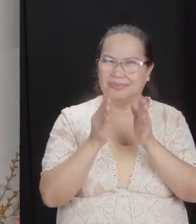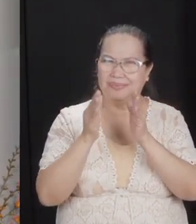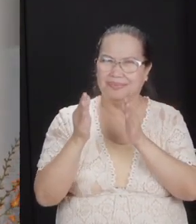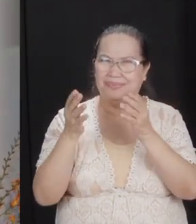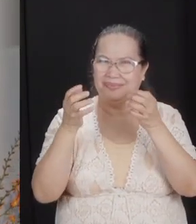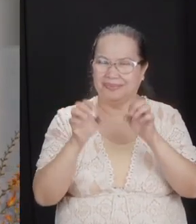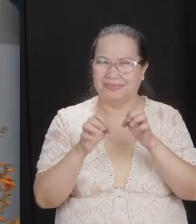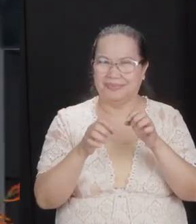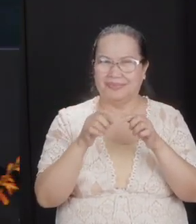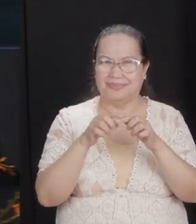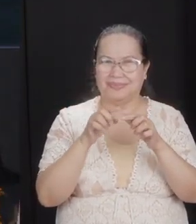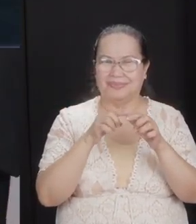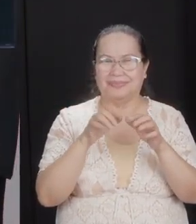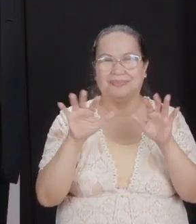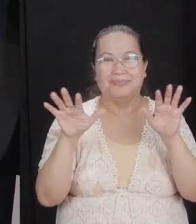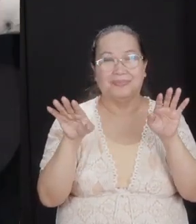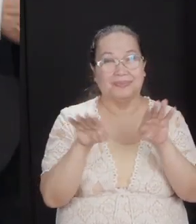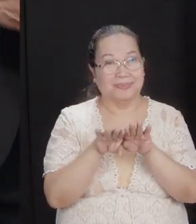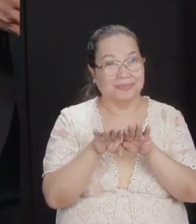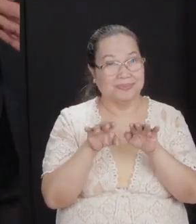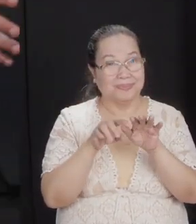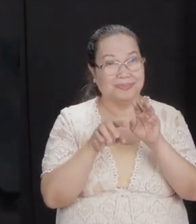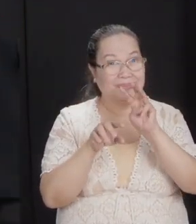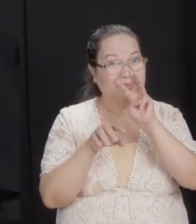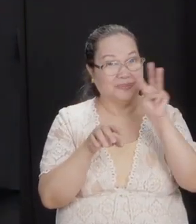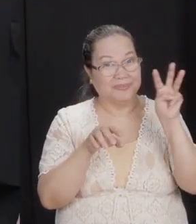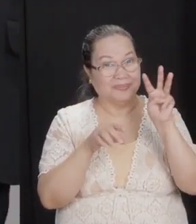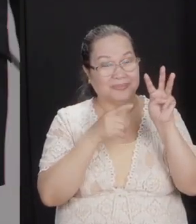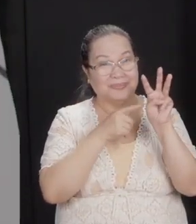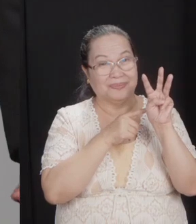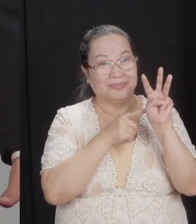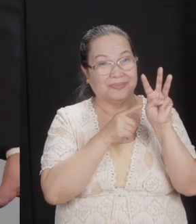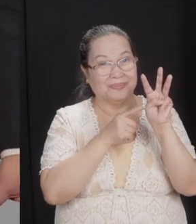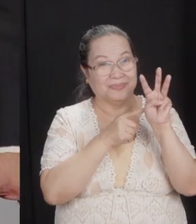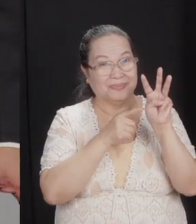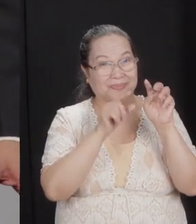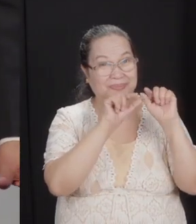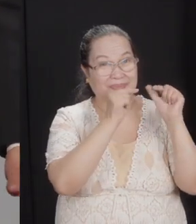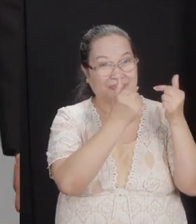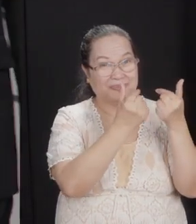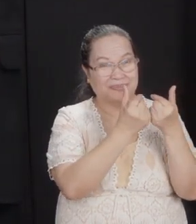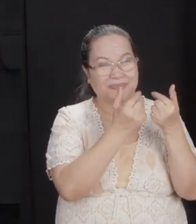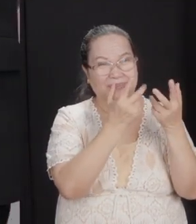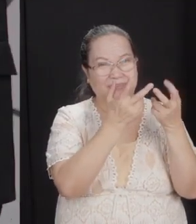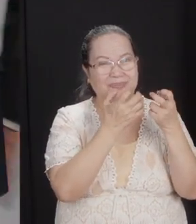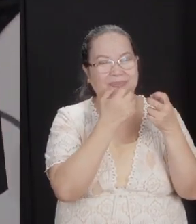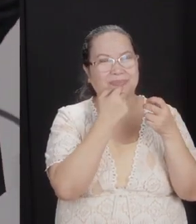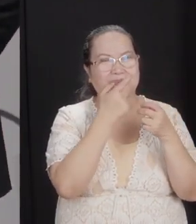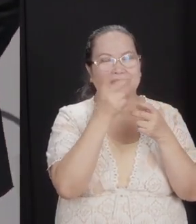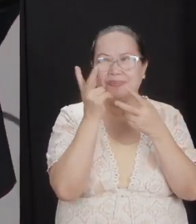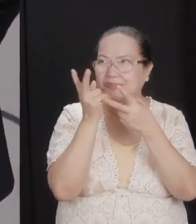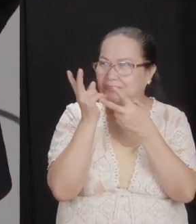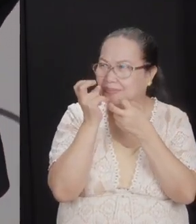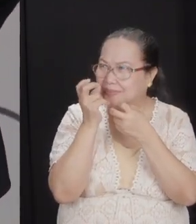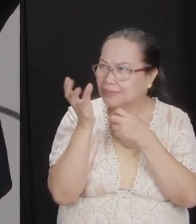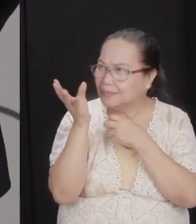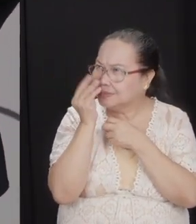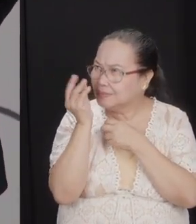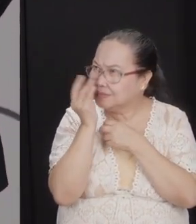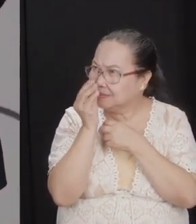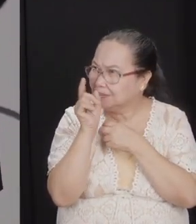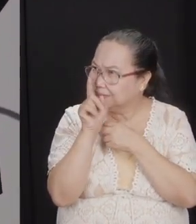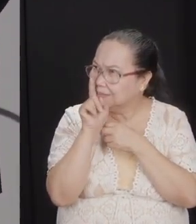So, in fairness to the western tribes, they were willing to hear them out before they would wipe them out.